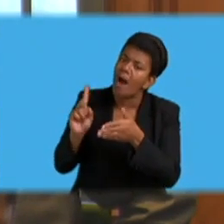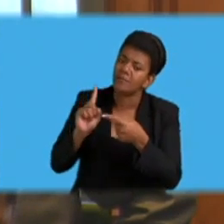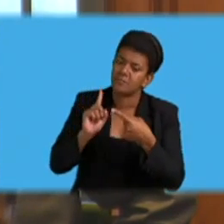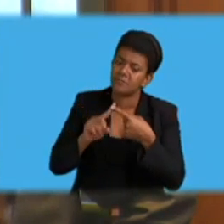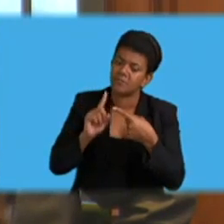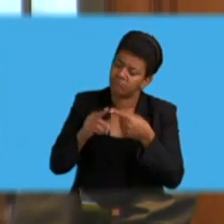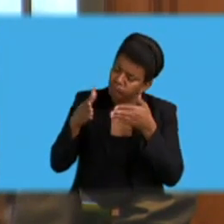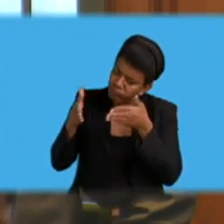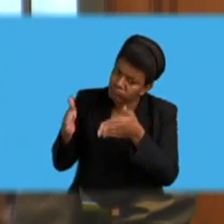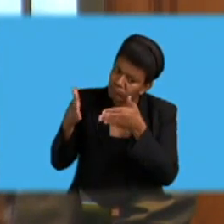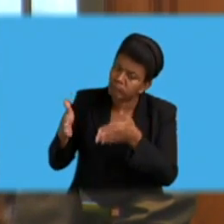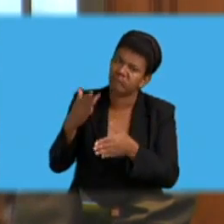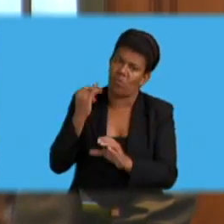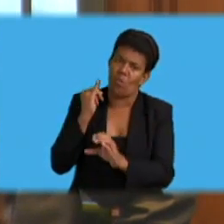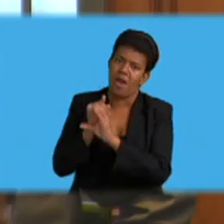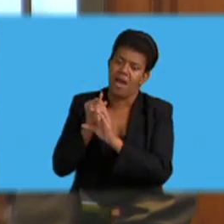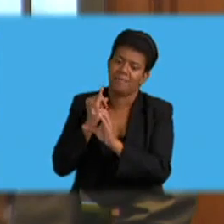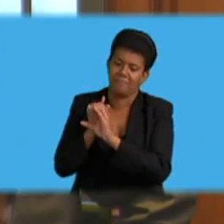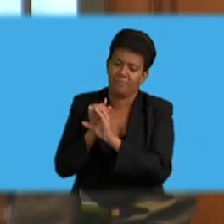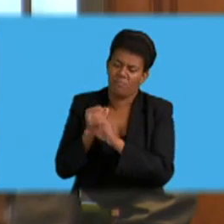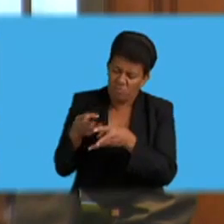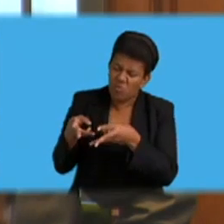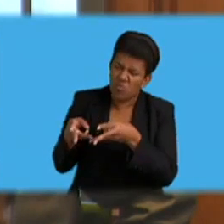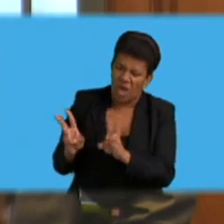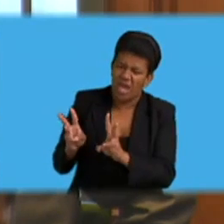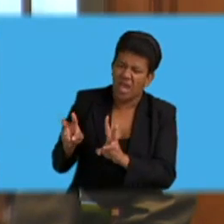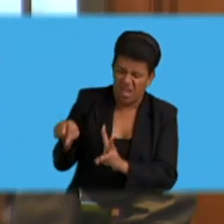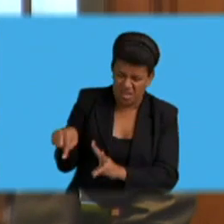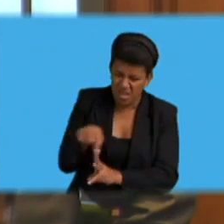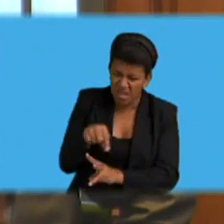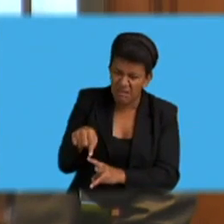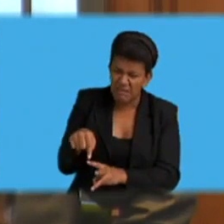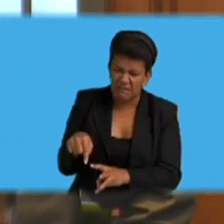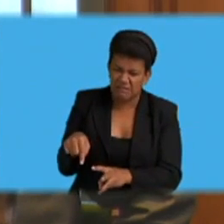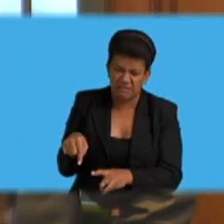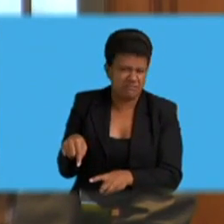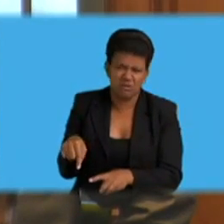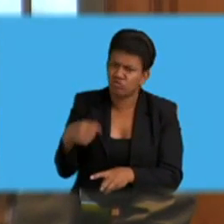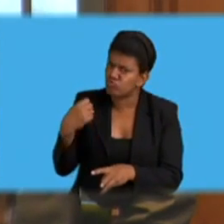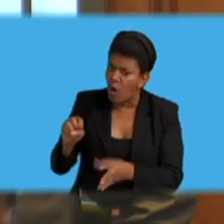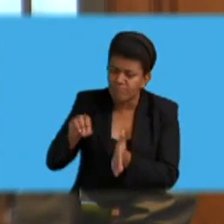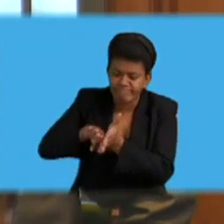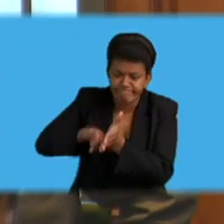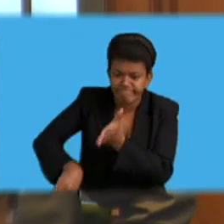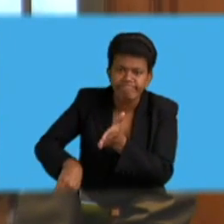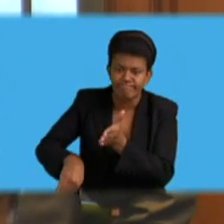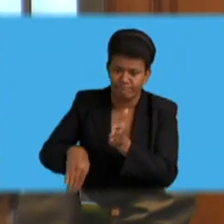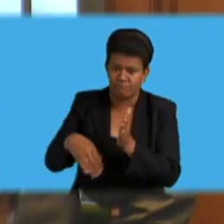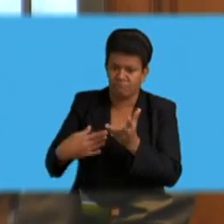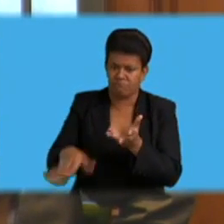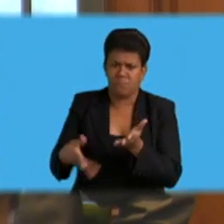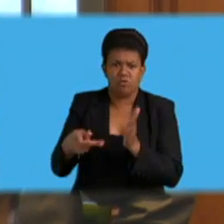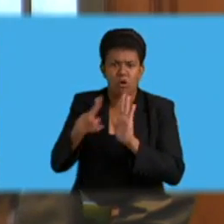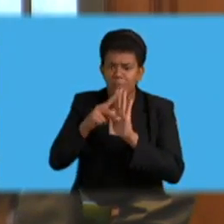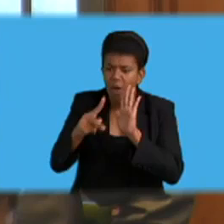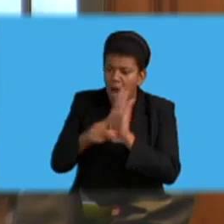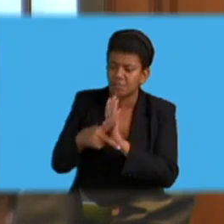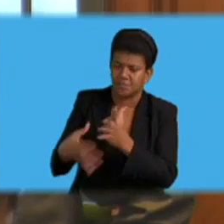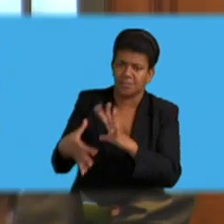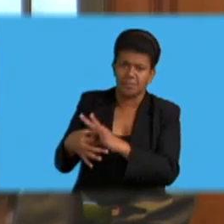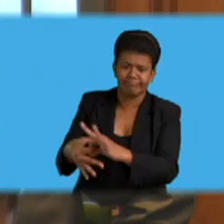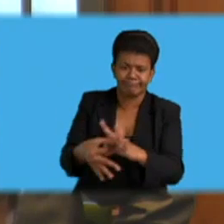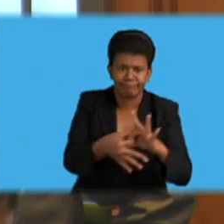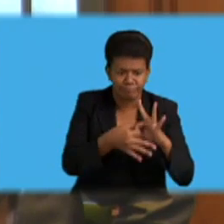approaches they are taking. In regards to their no-drop policy, community policy